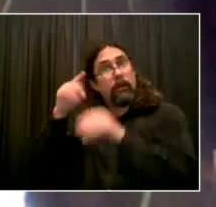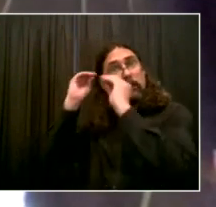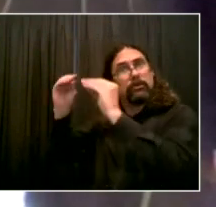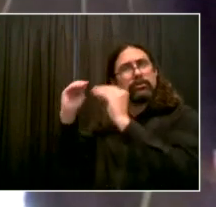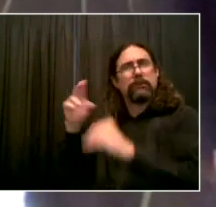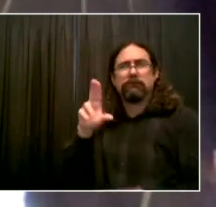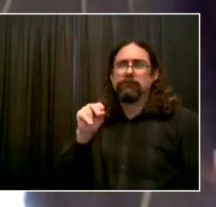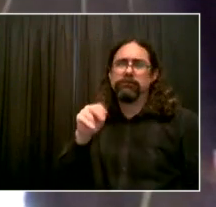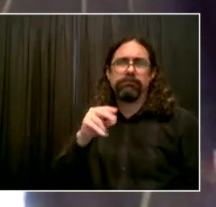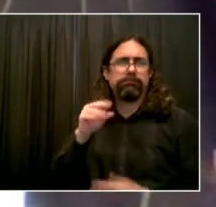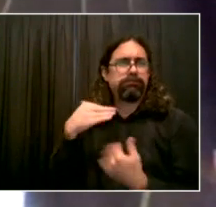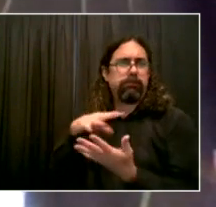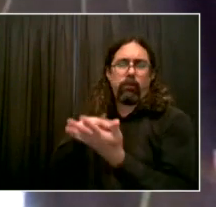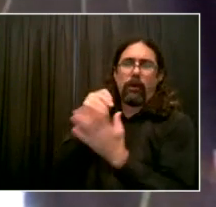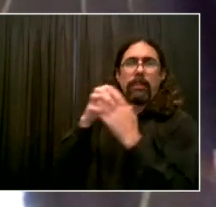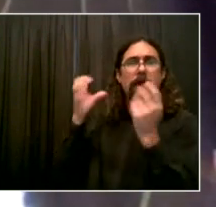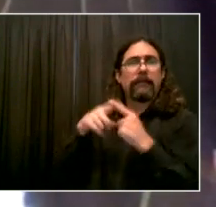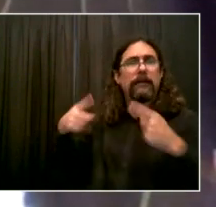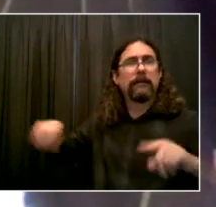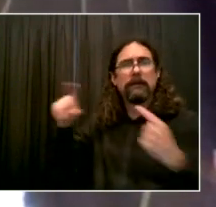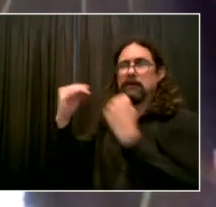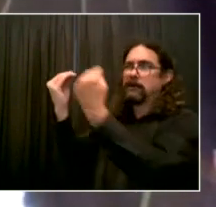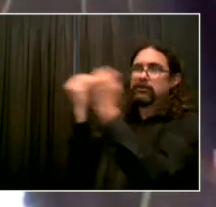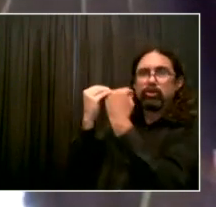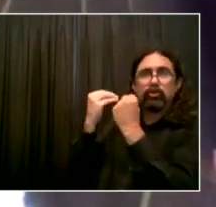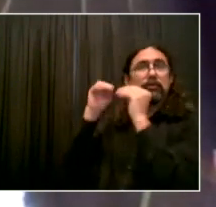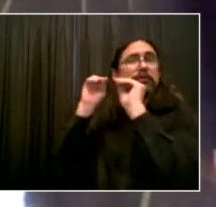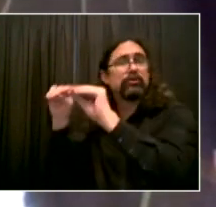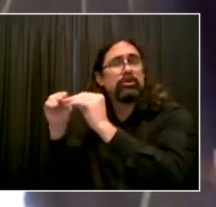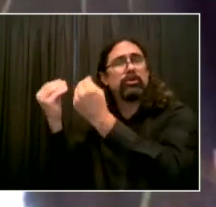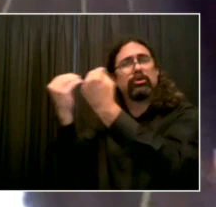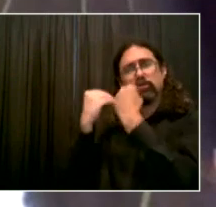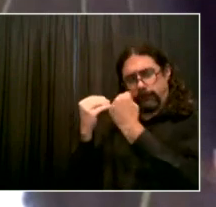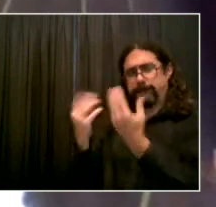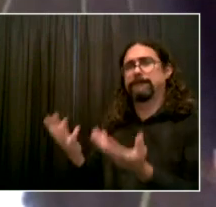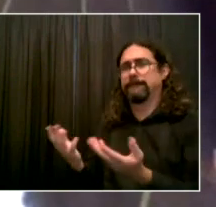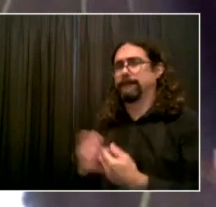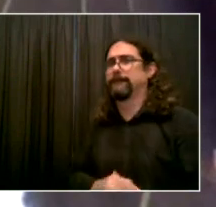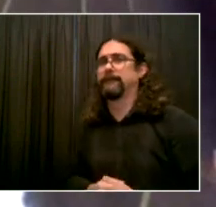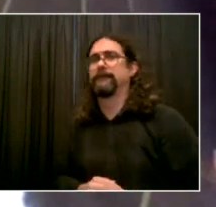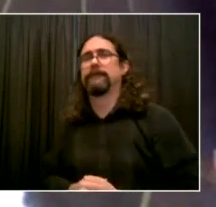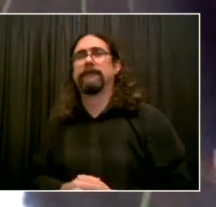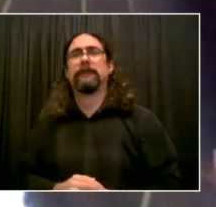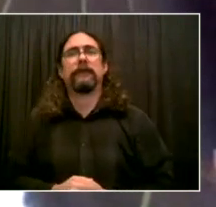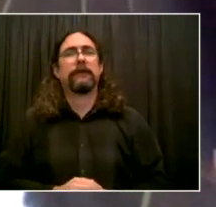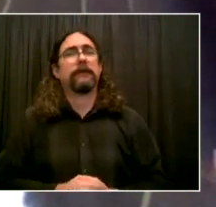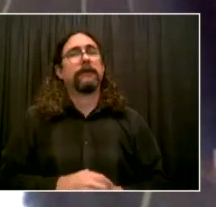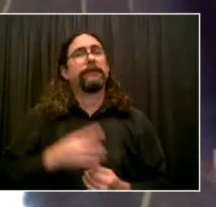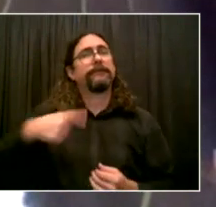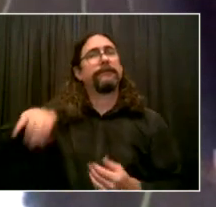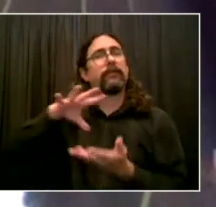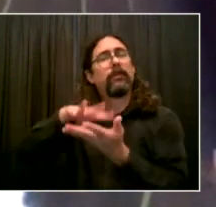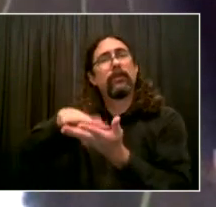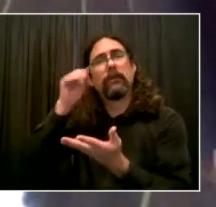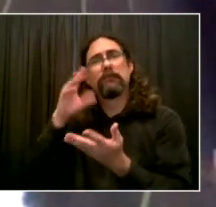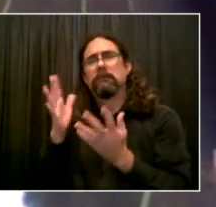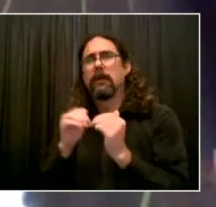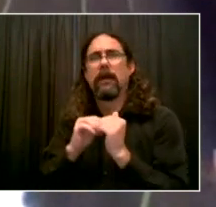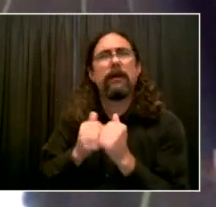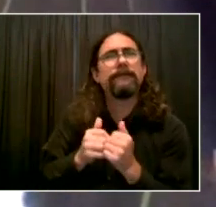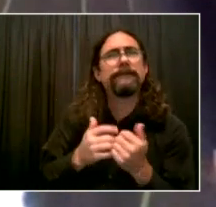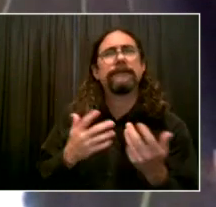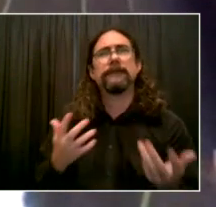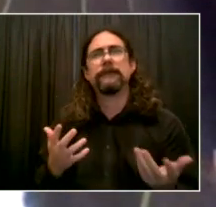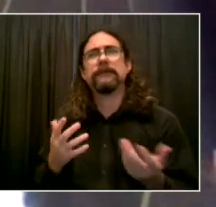the barriers they face, and the support they need to be healthy. This great workforce has helped